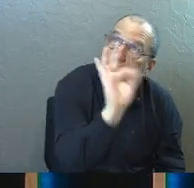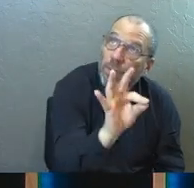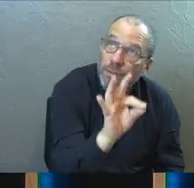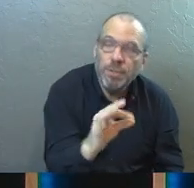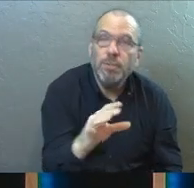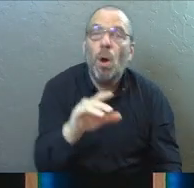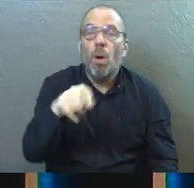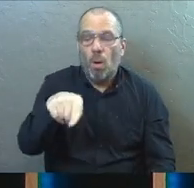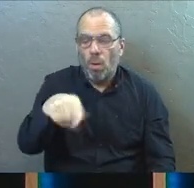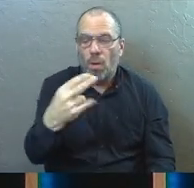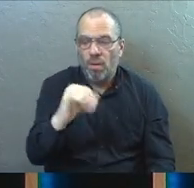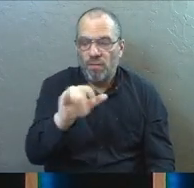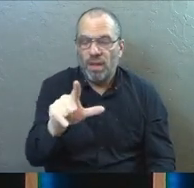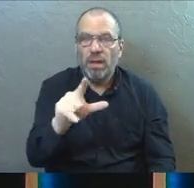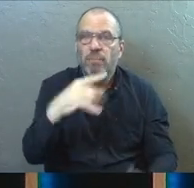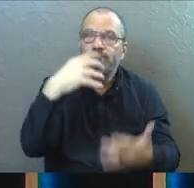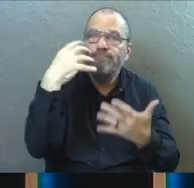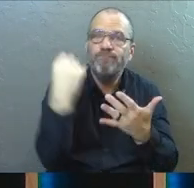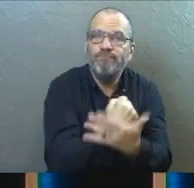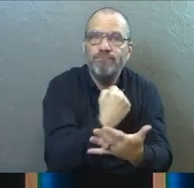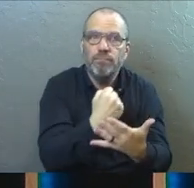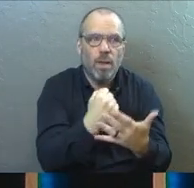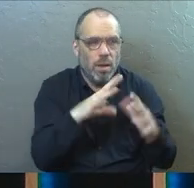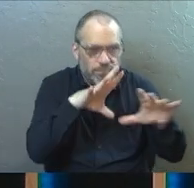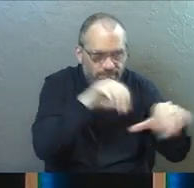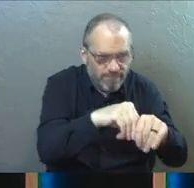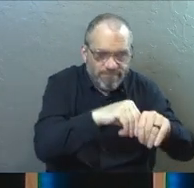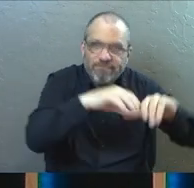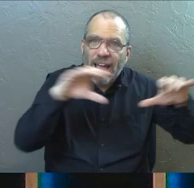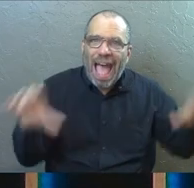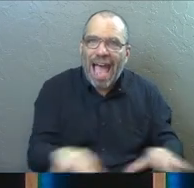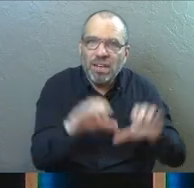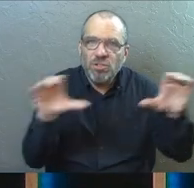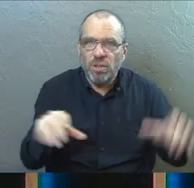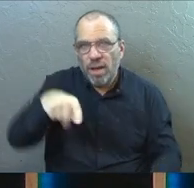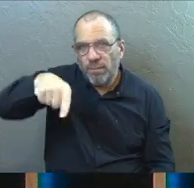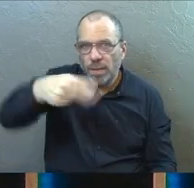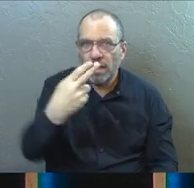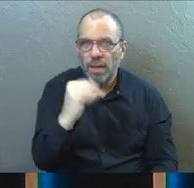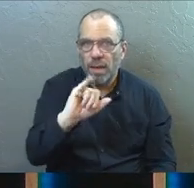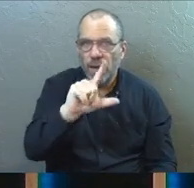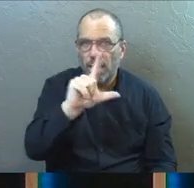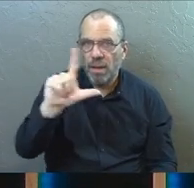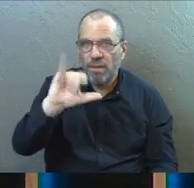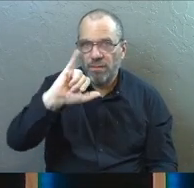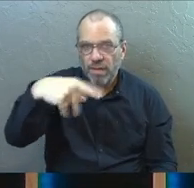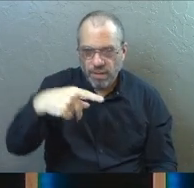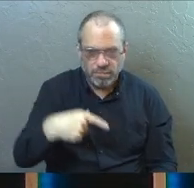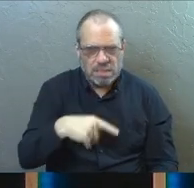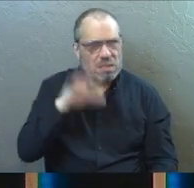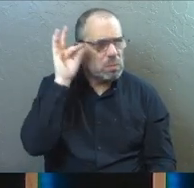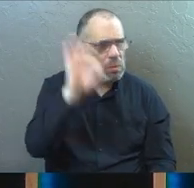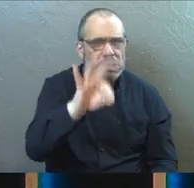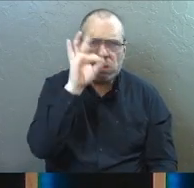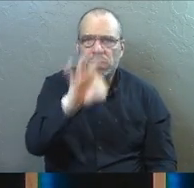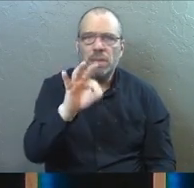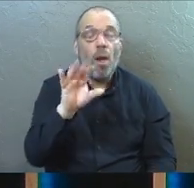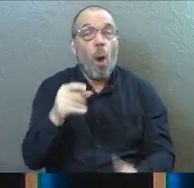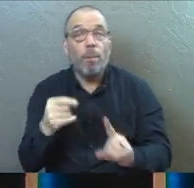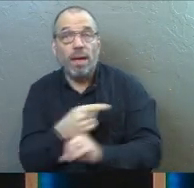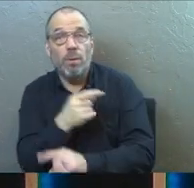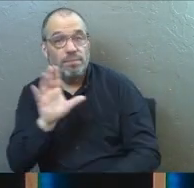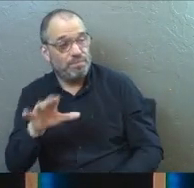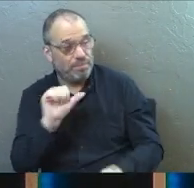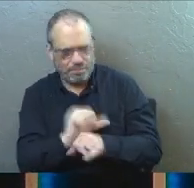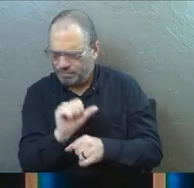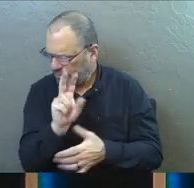he takes the opportunity to jump into action. And so he's preaching, he's working miracles. And by the way,